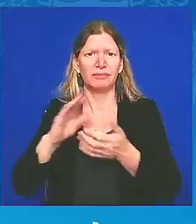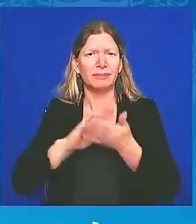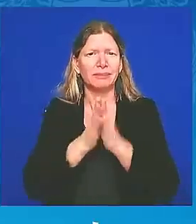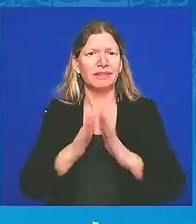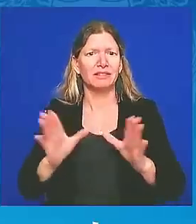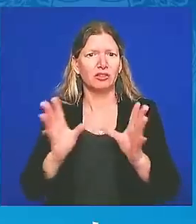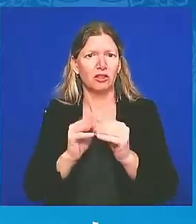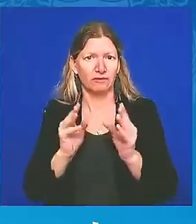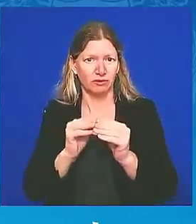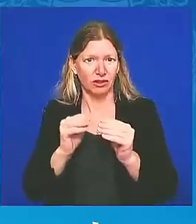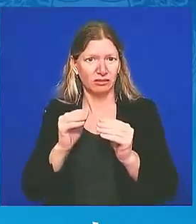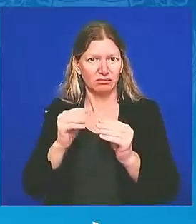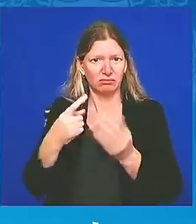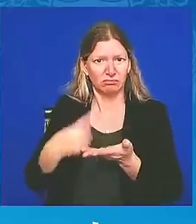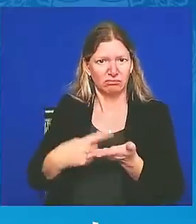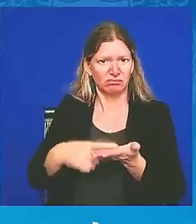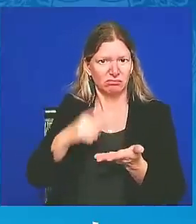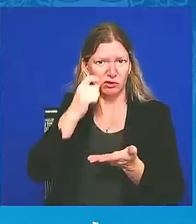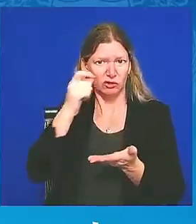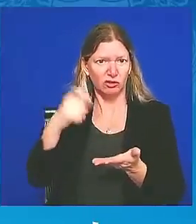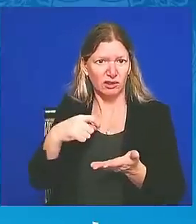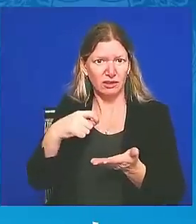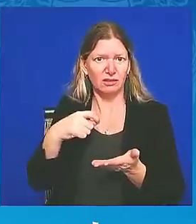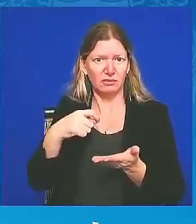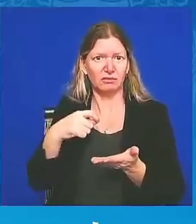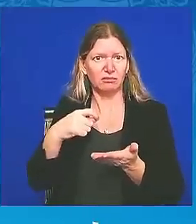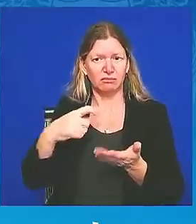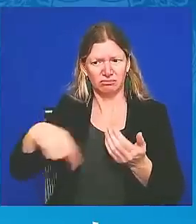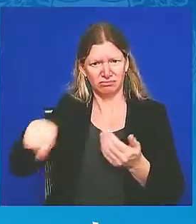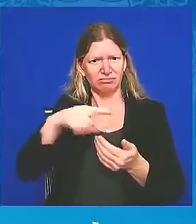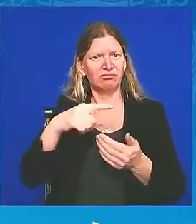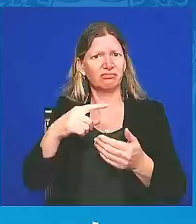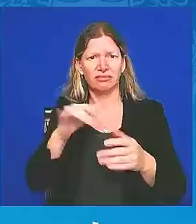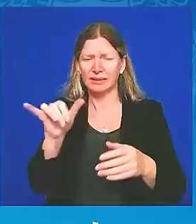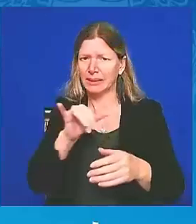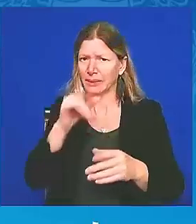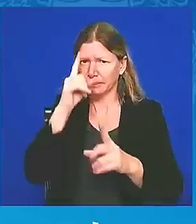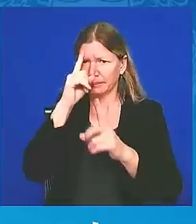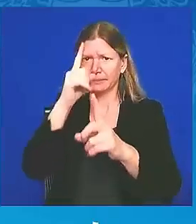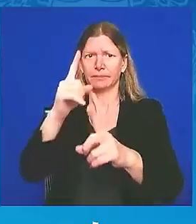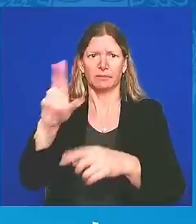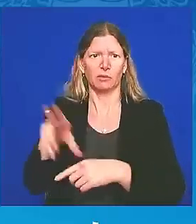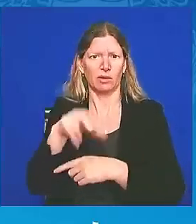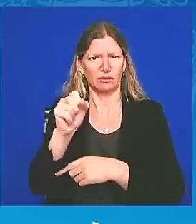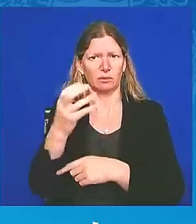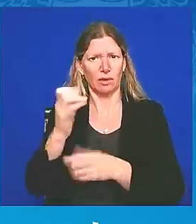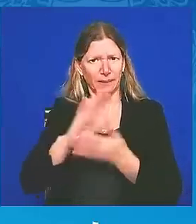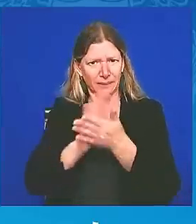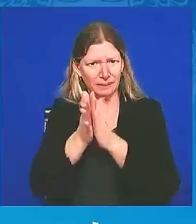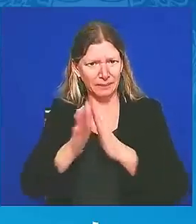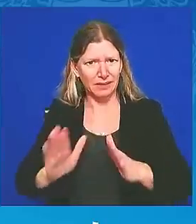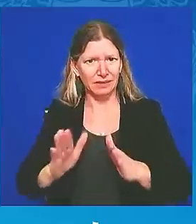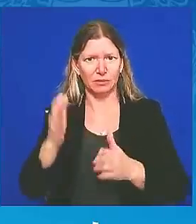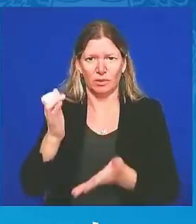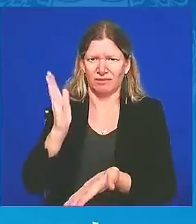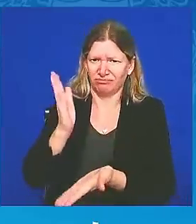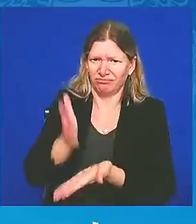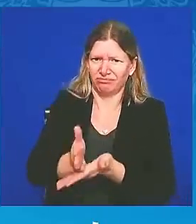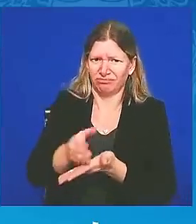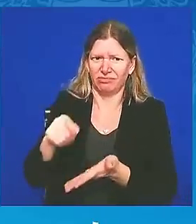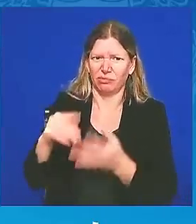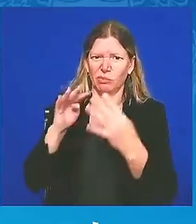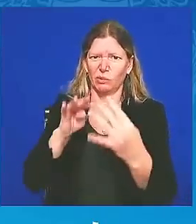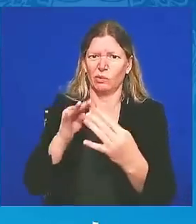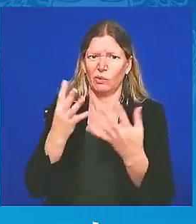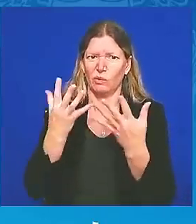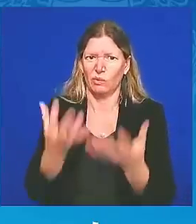end based on the will of the people of Ukraine and the UN Charter, and that we must work with the international